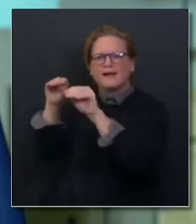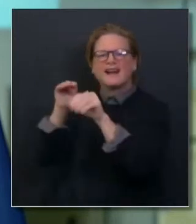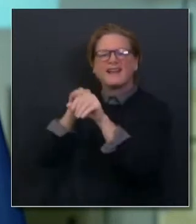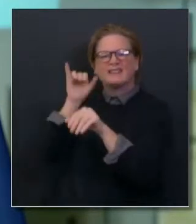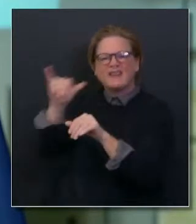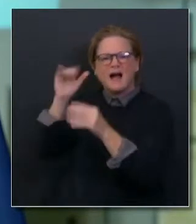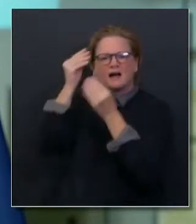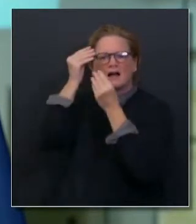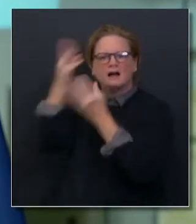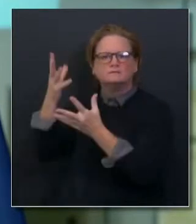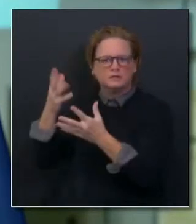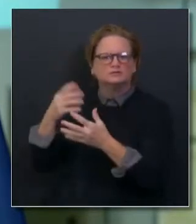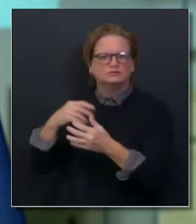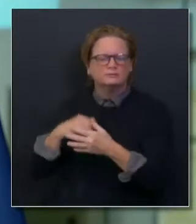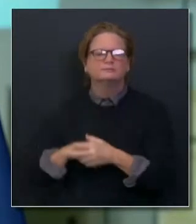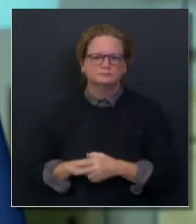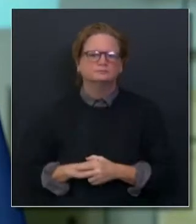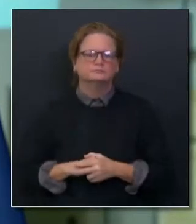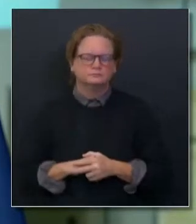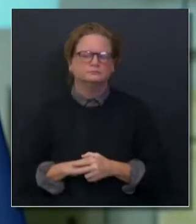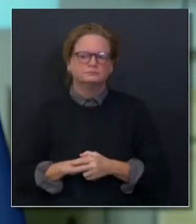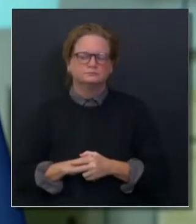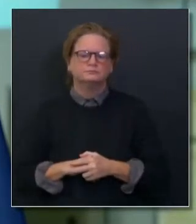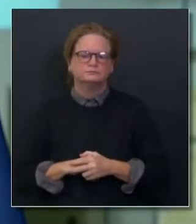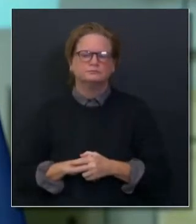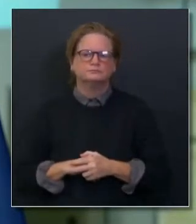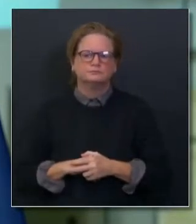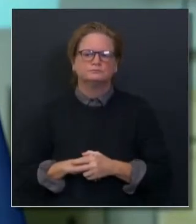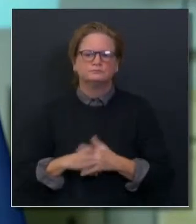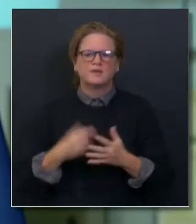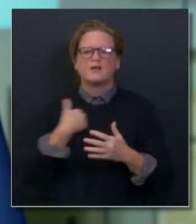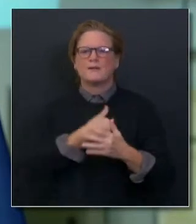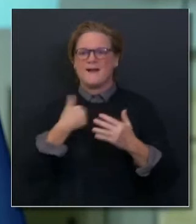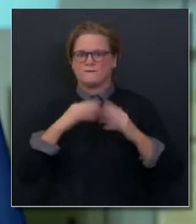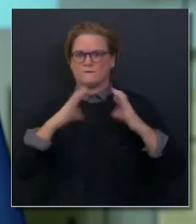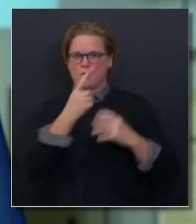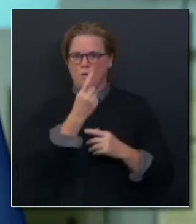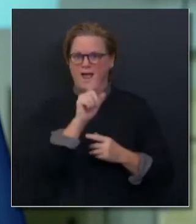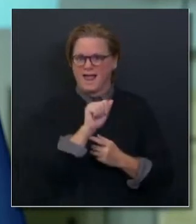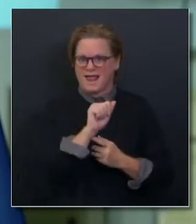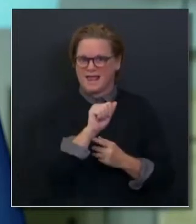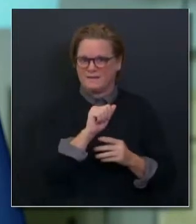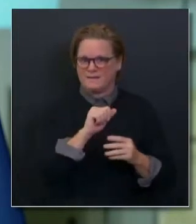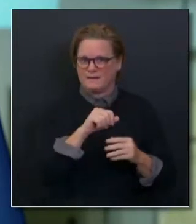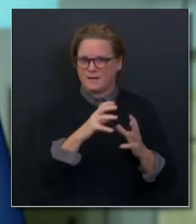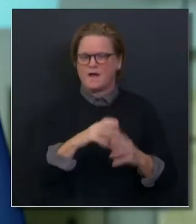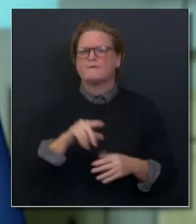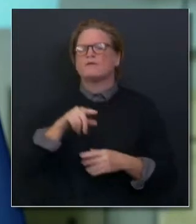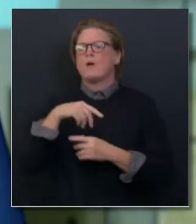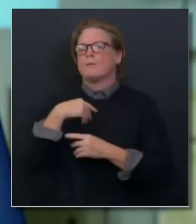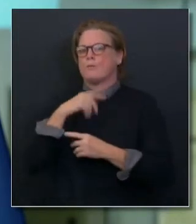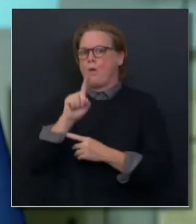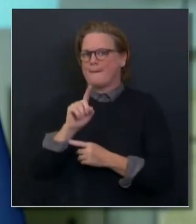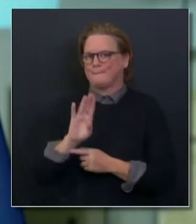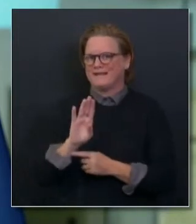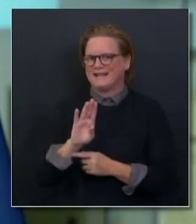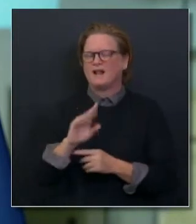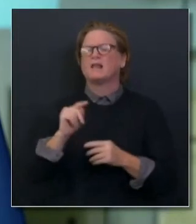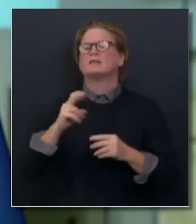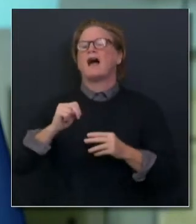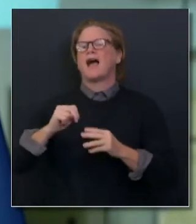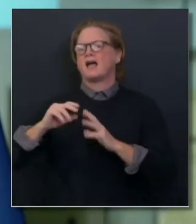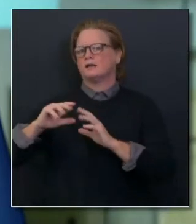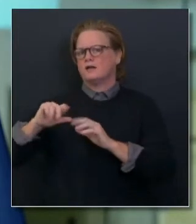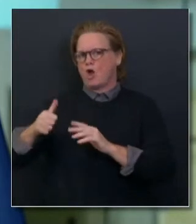phase 1B, and into subsequent phases where this vaccine will be more readily available and more prone to